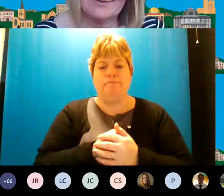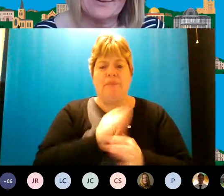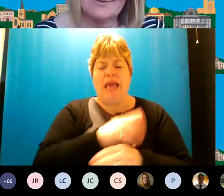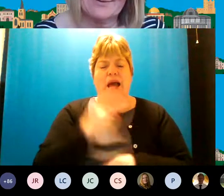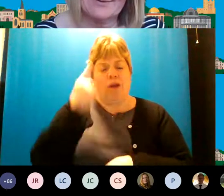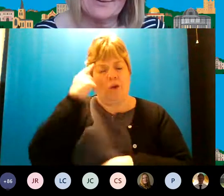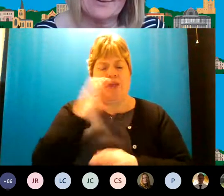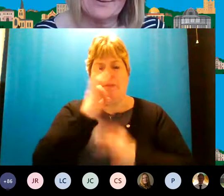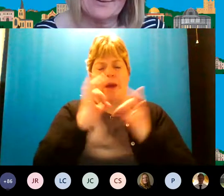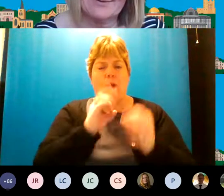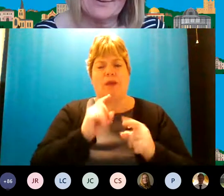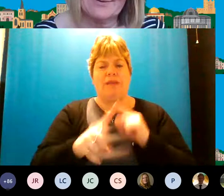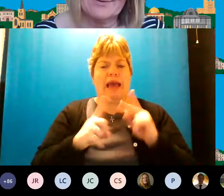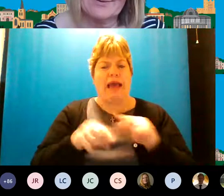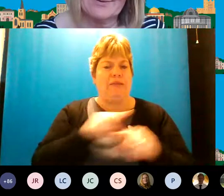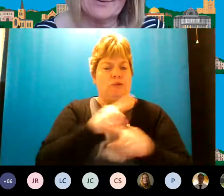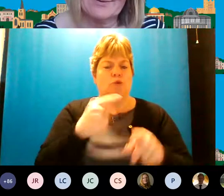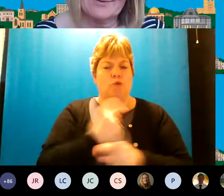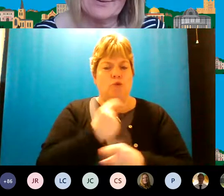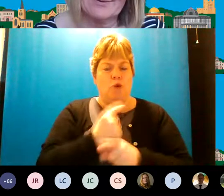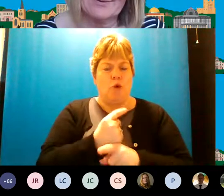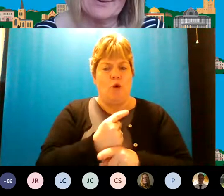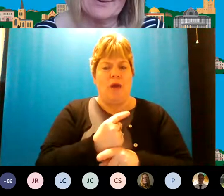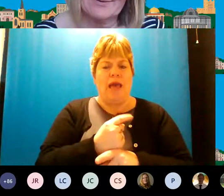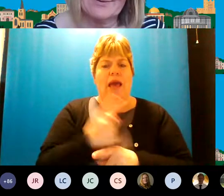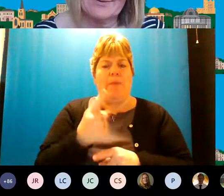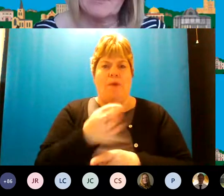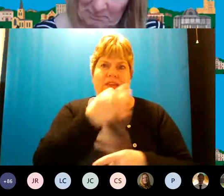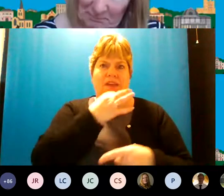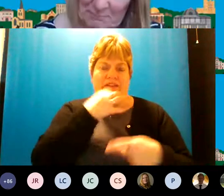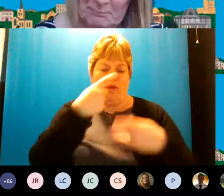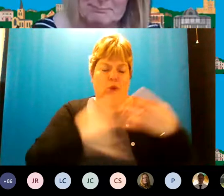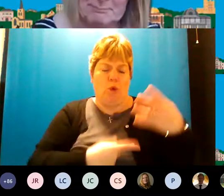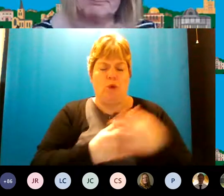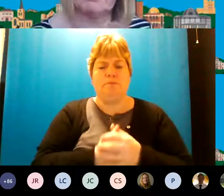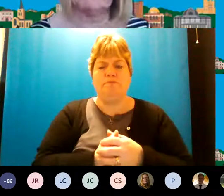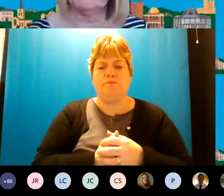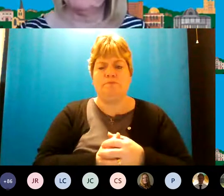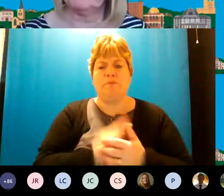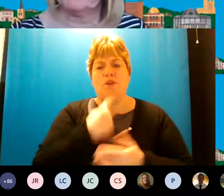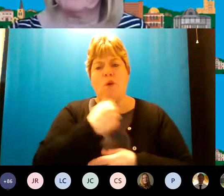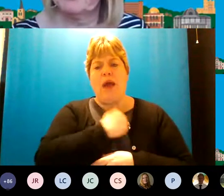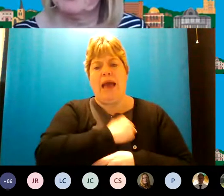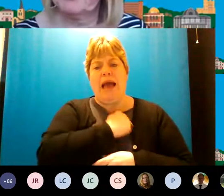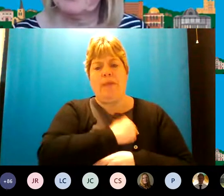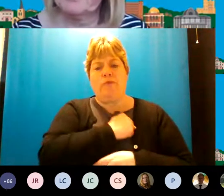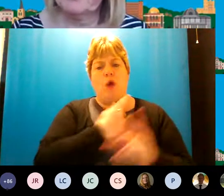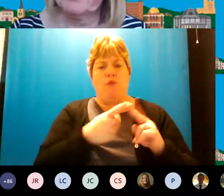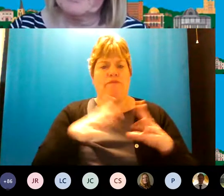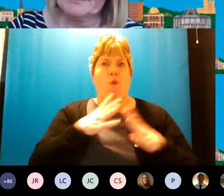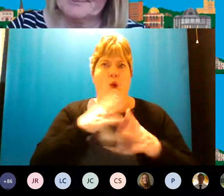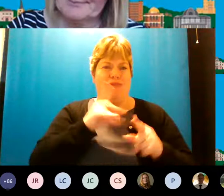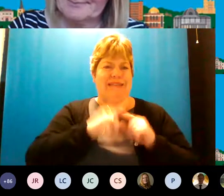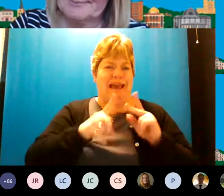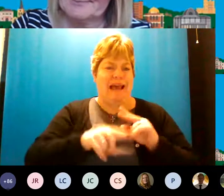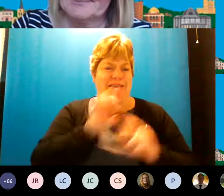questions were answered as people were talking but i was as you say there's quite a few of them um so apologies if you have answered any of any of the questions that i've written